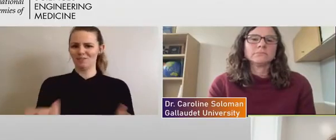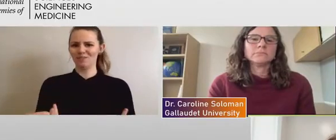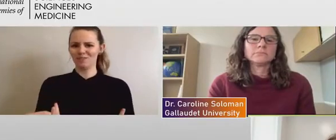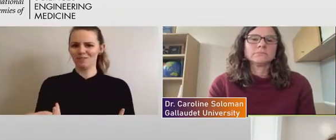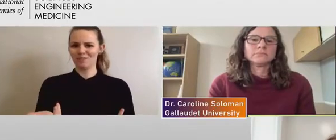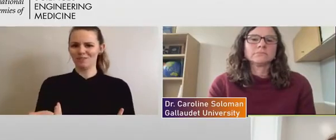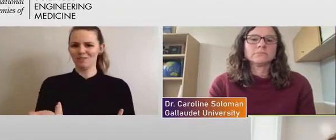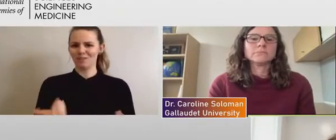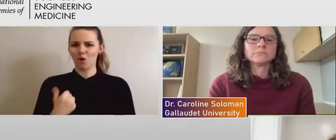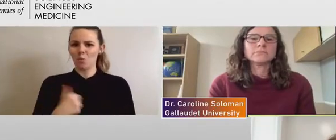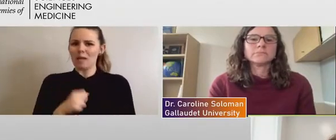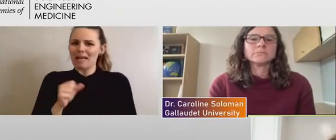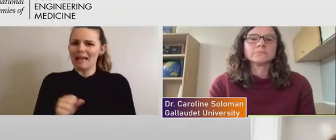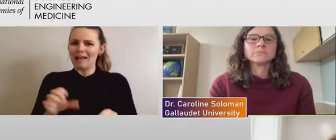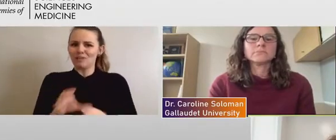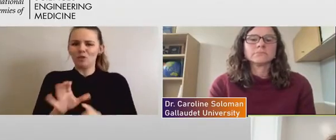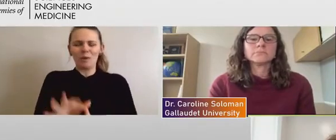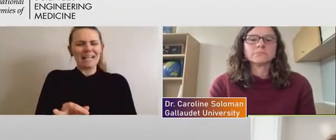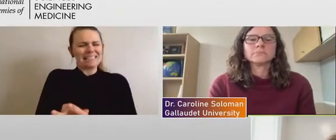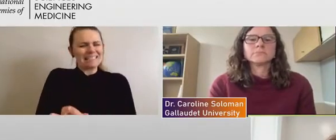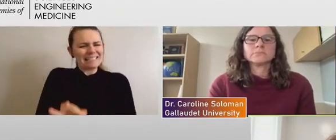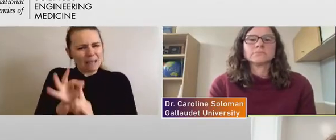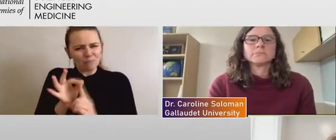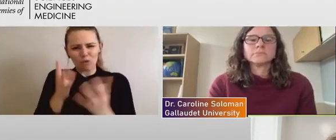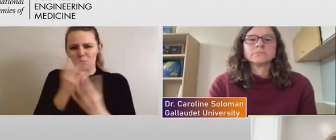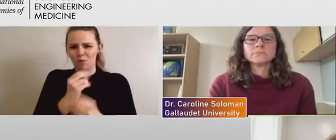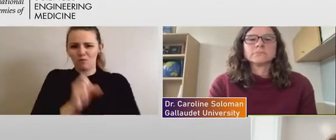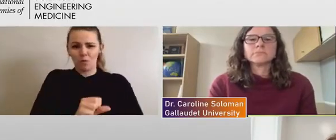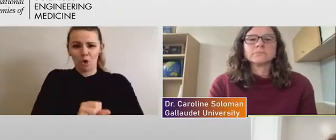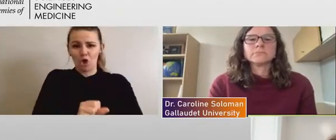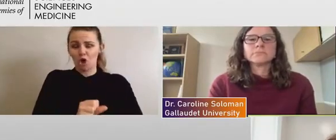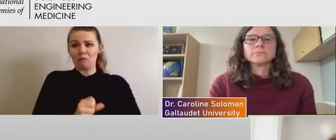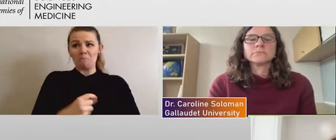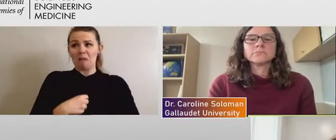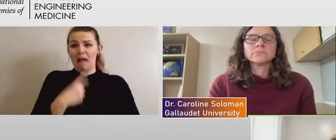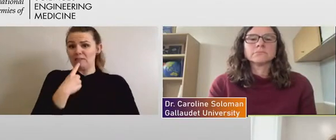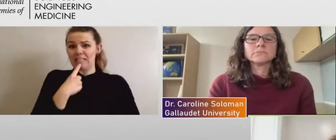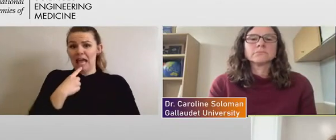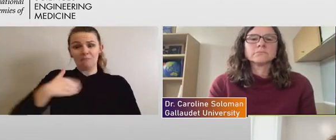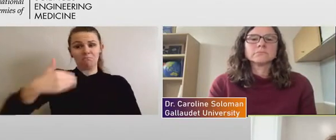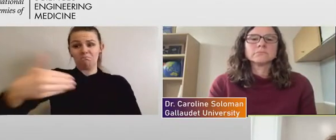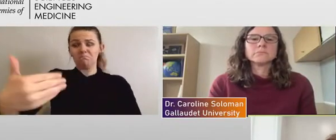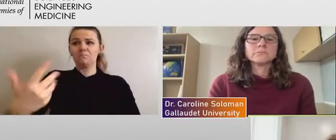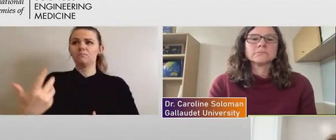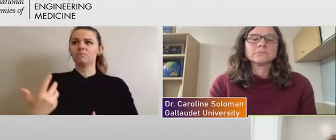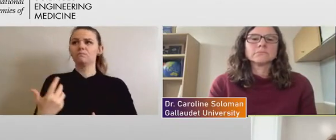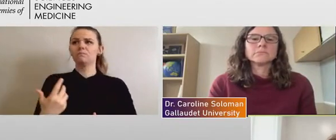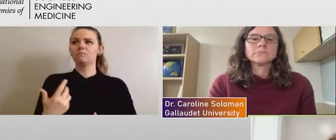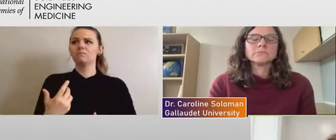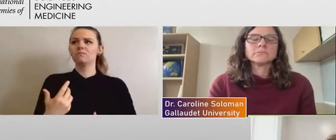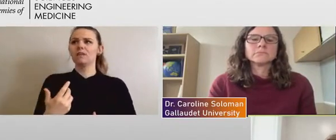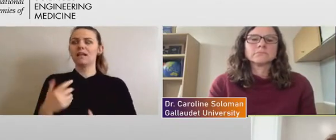exceptional work, right? And I've said this in other places. It's a radical idea that disabled scientists can be